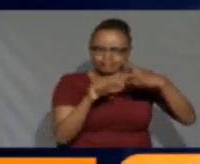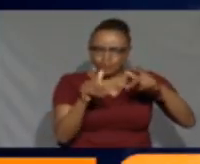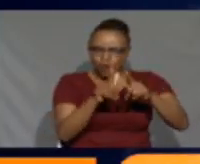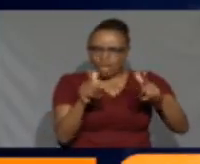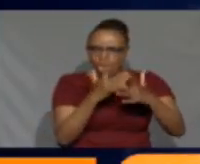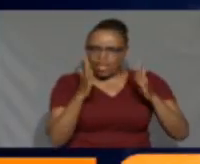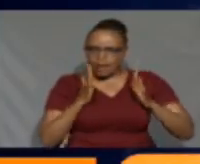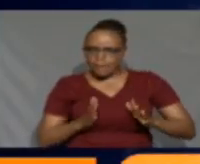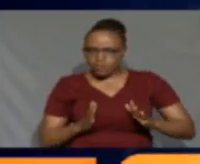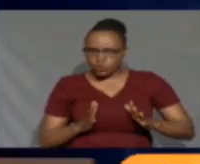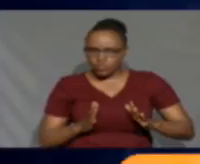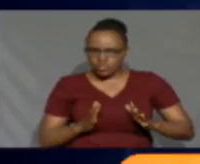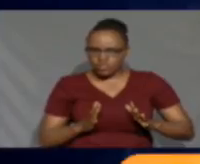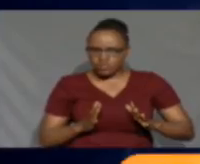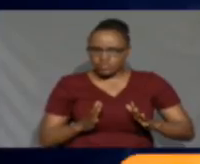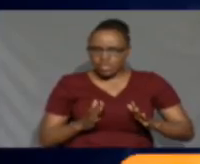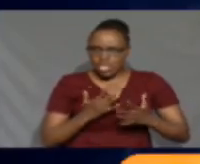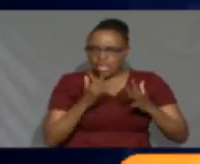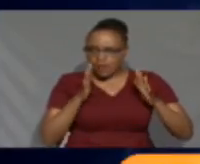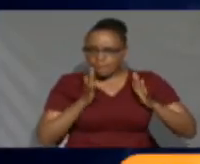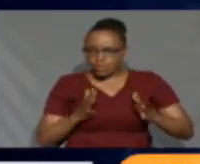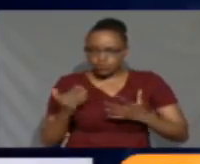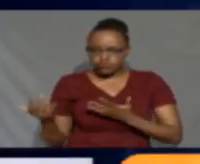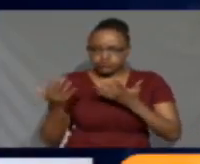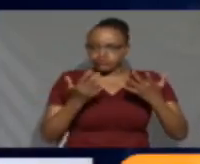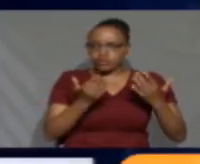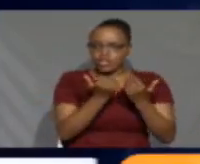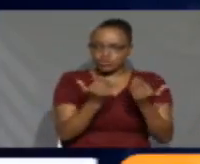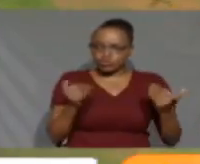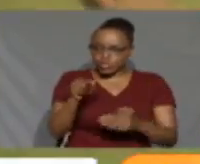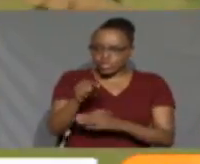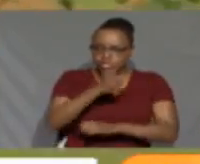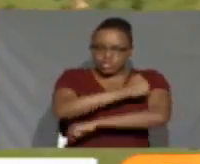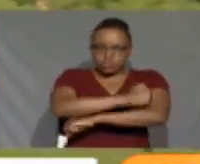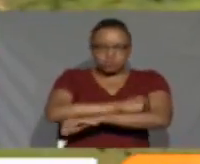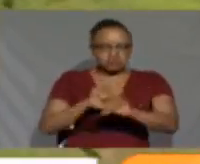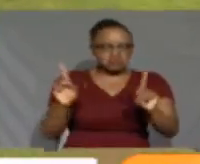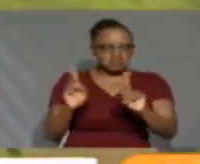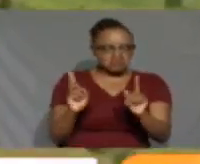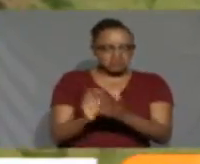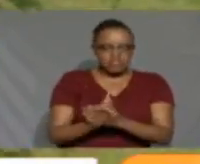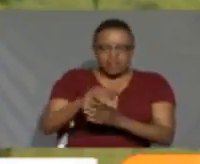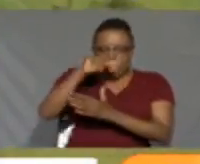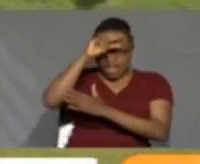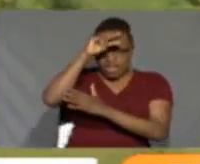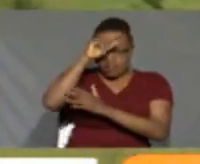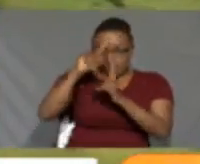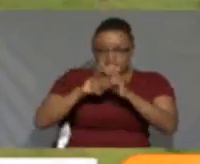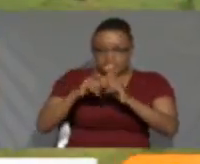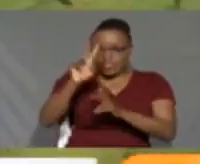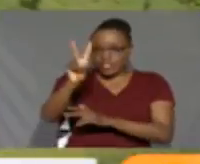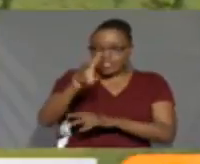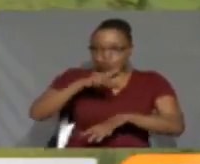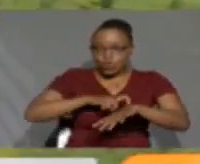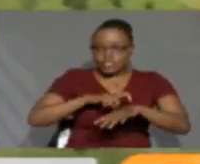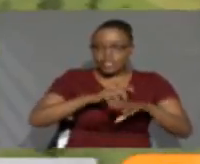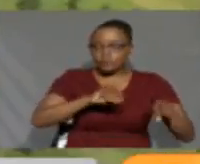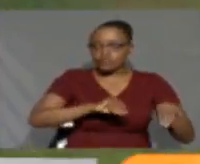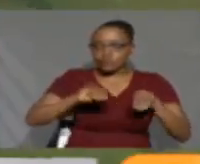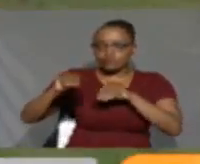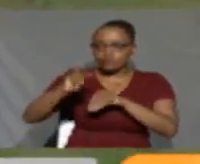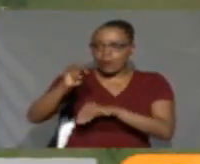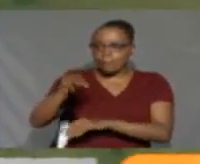anybody to take their children to those schools. Even as the government kickstarts the second round of Mow